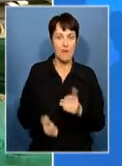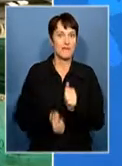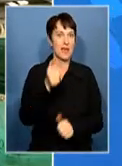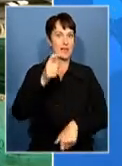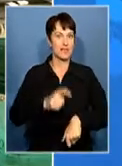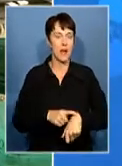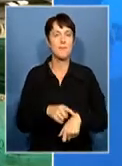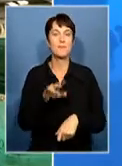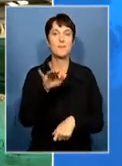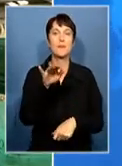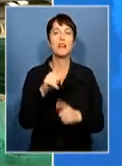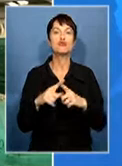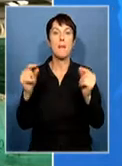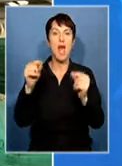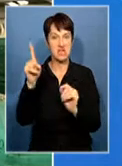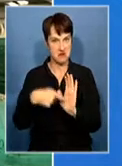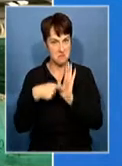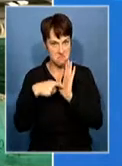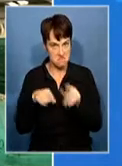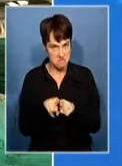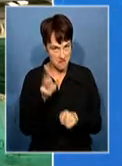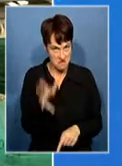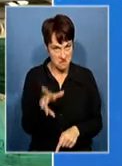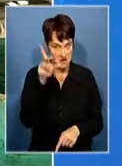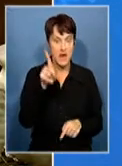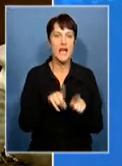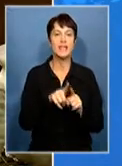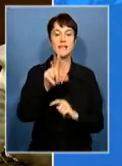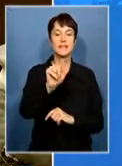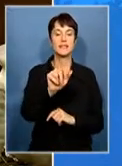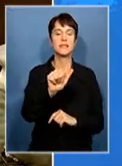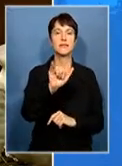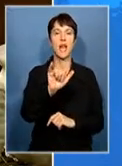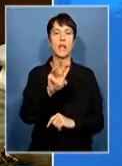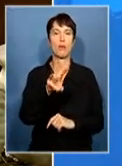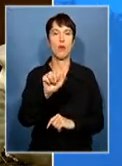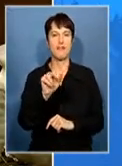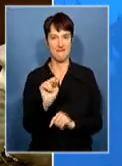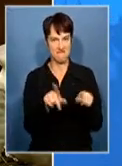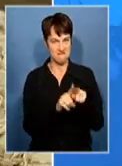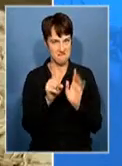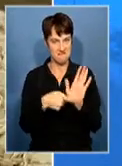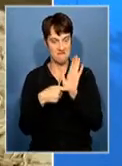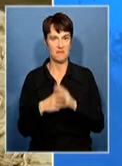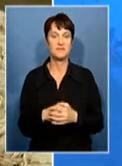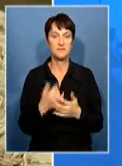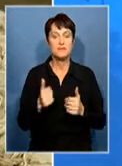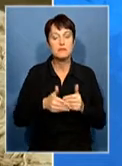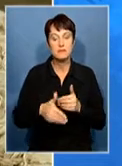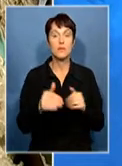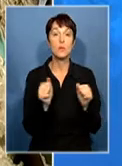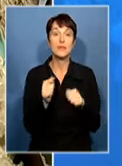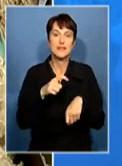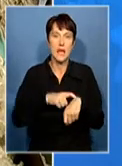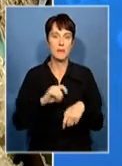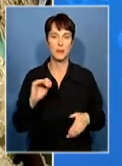from Japan and from Taiwan. Mohair prices are expected to cool down during the winter season,